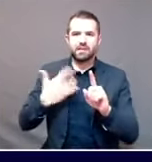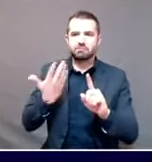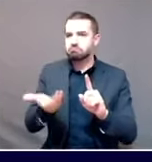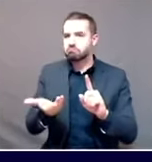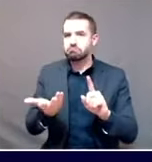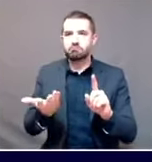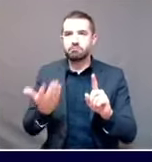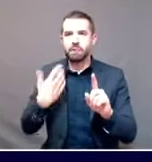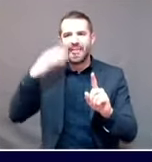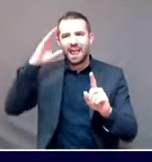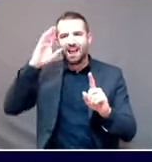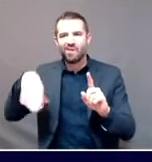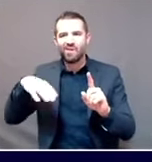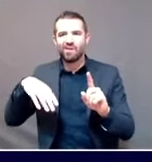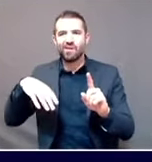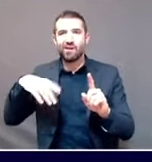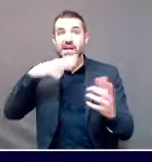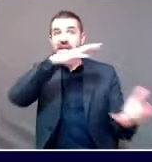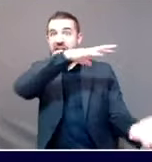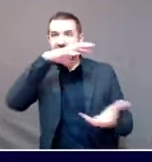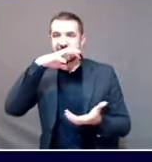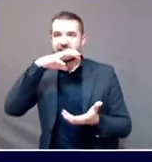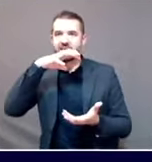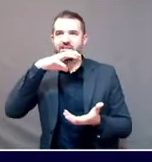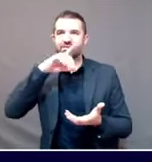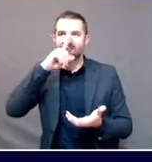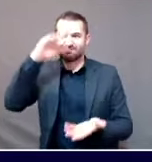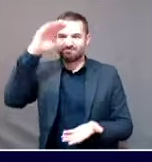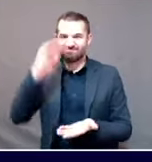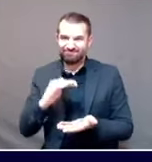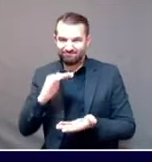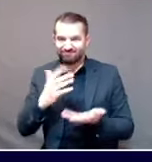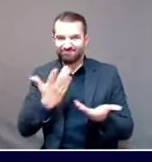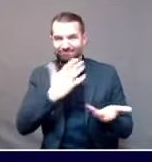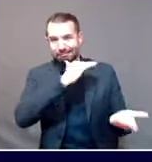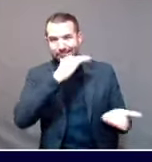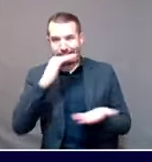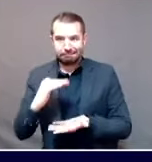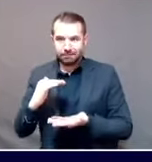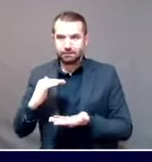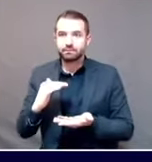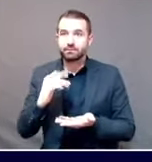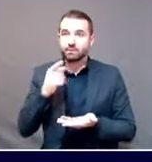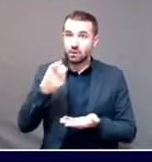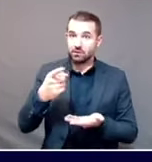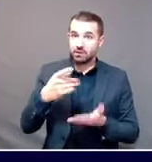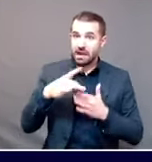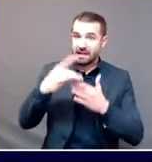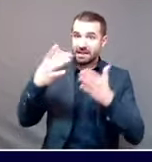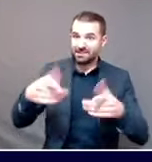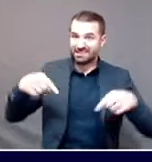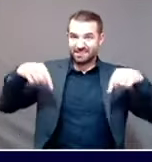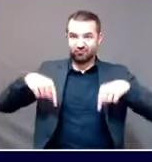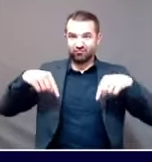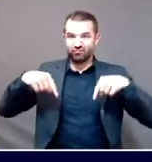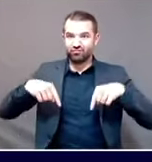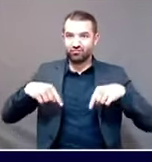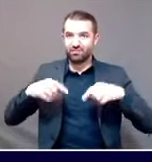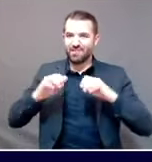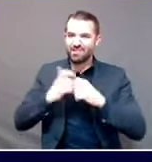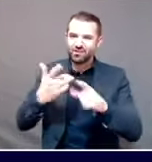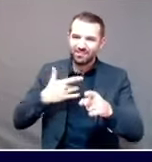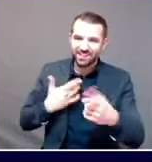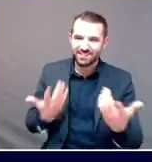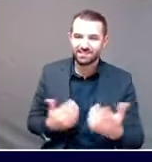bit, but, um, as someone who's kind of in charge here, how are you feeling about how they're doing this? Well, I, uh, I, I have mixed